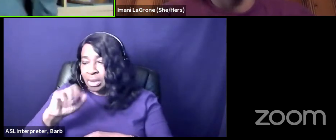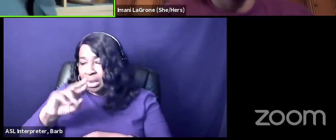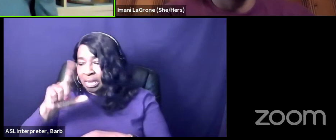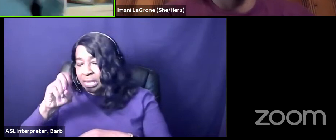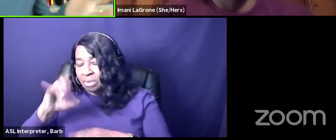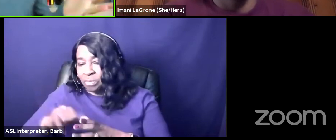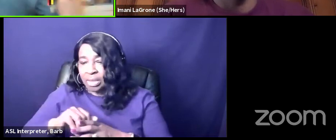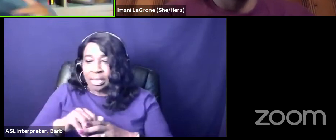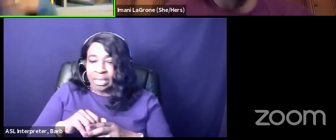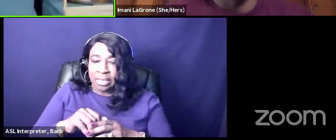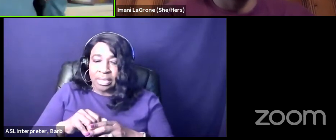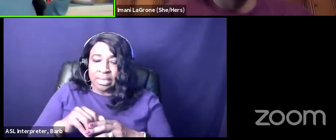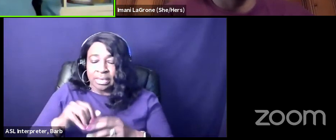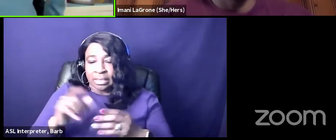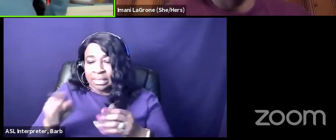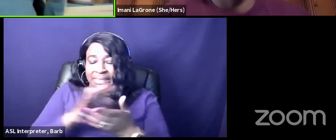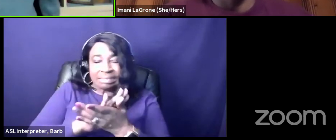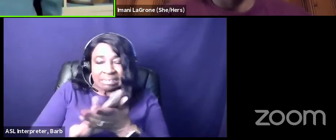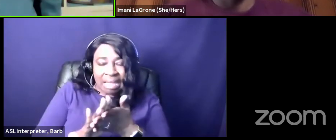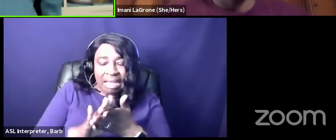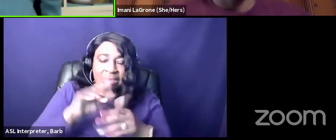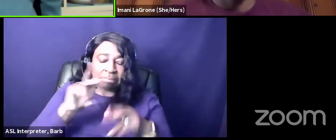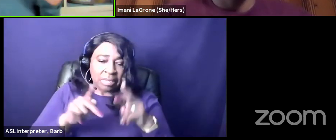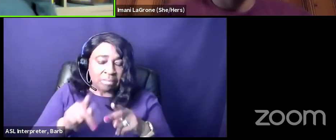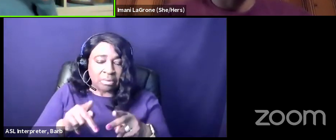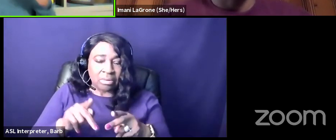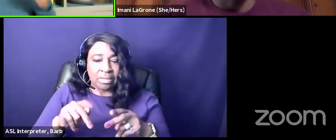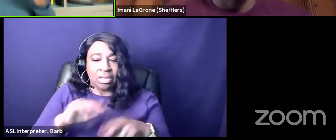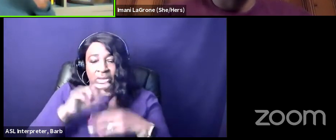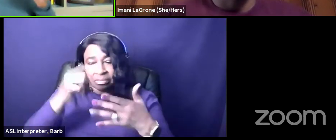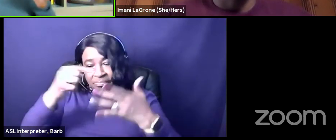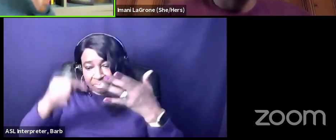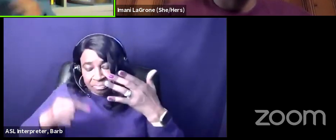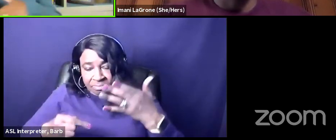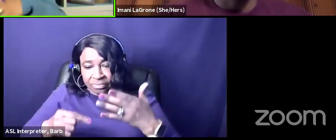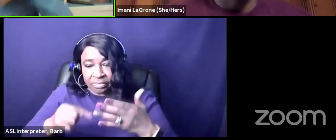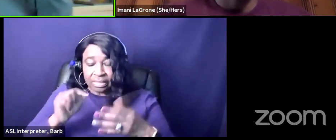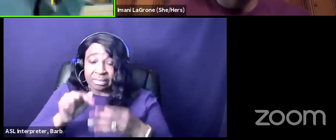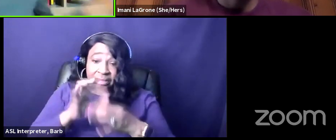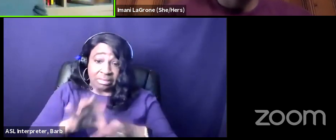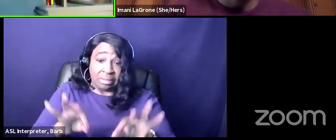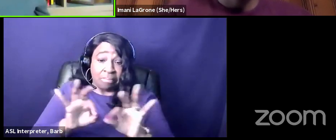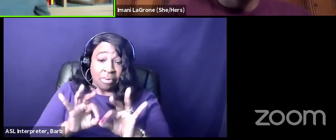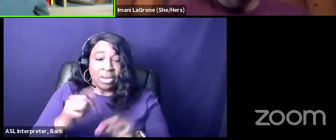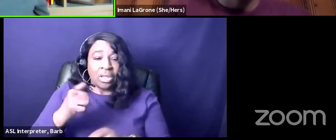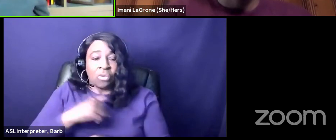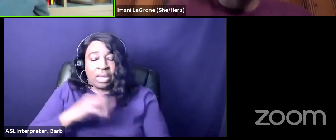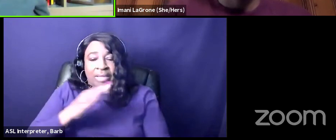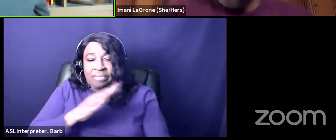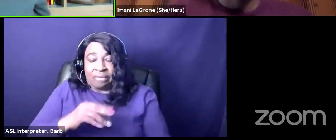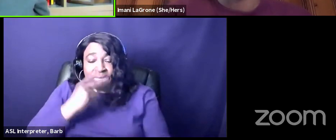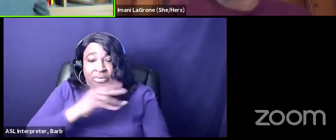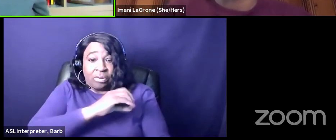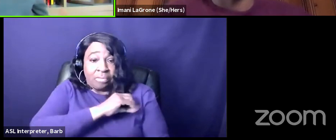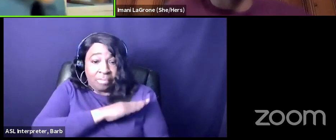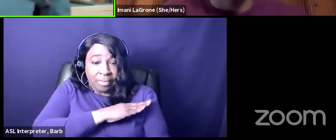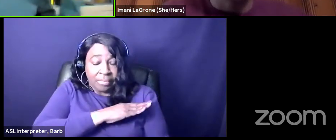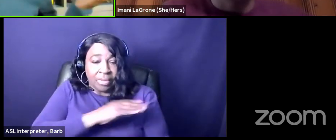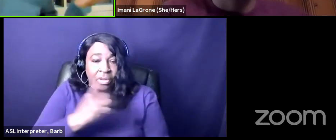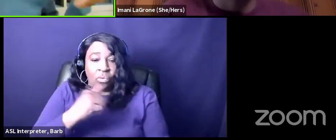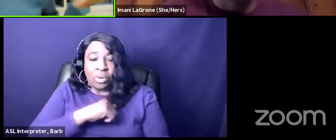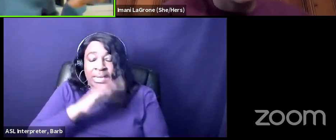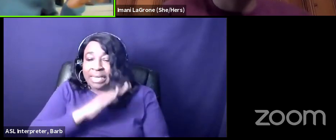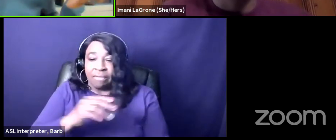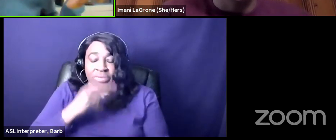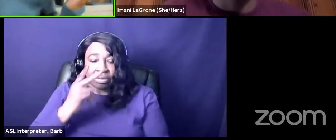music it's nice people so all of these things and also this is an important factor we've never seen barack obama's parents we never saw a black